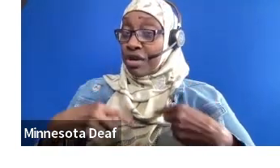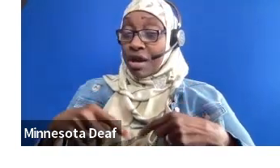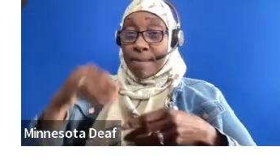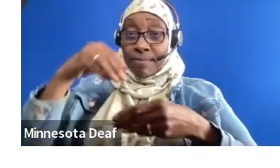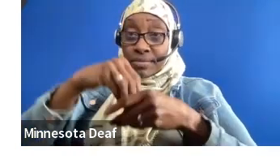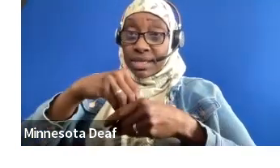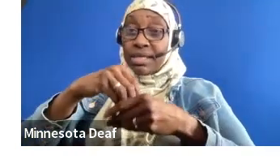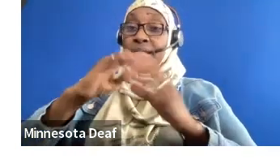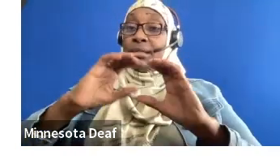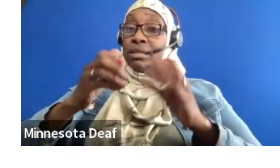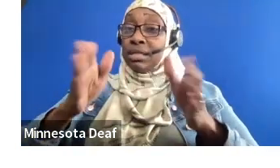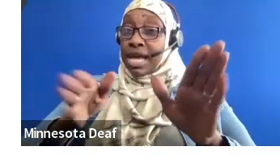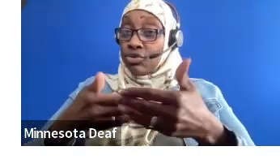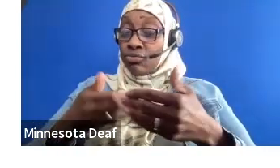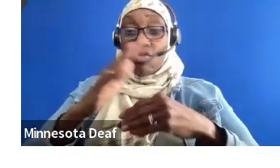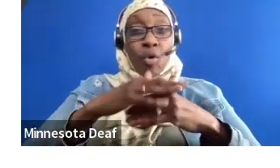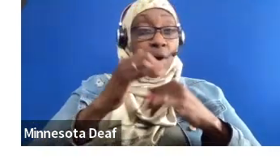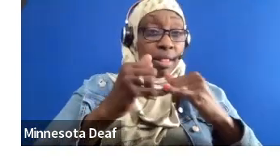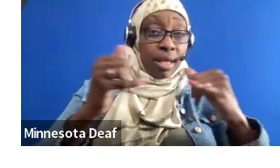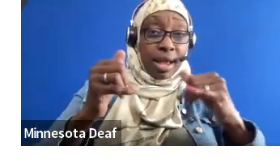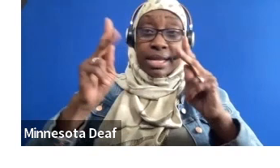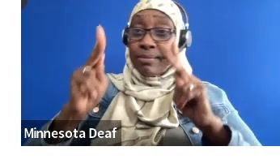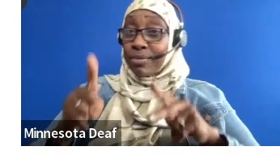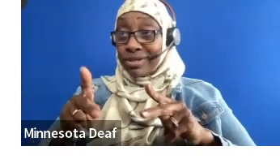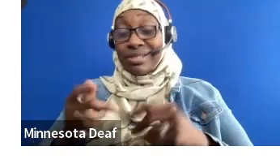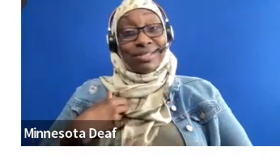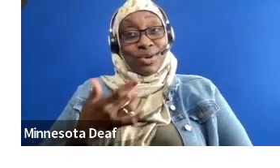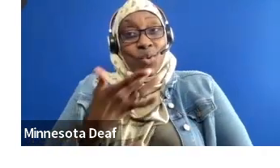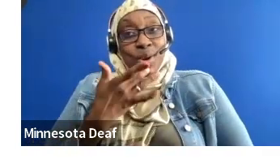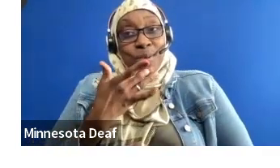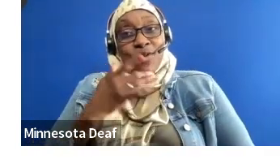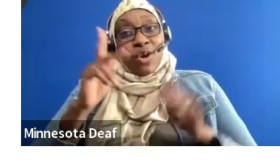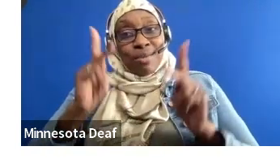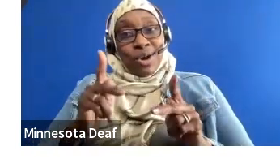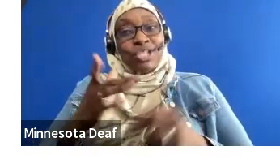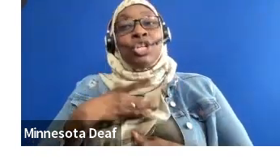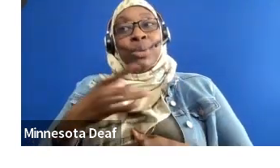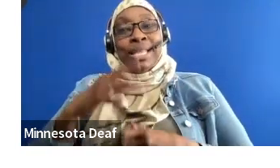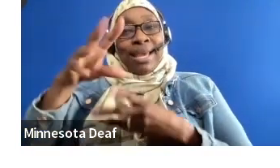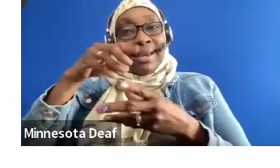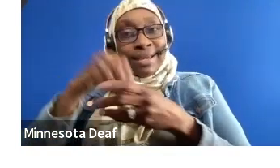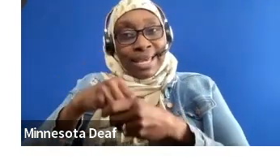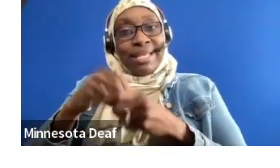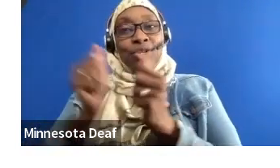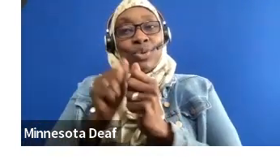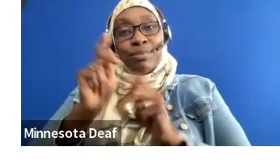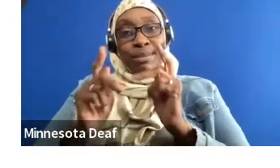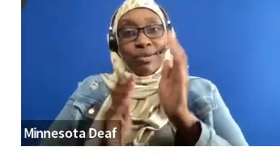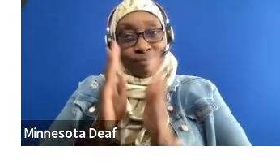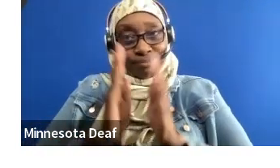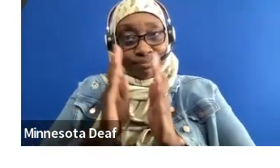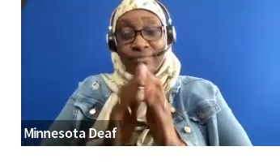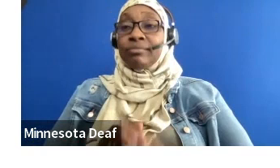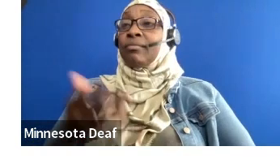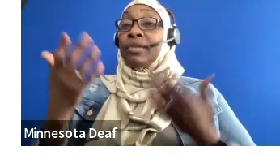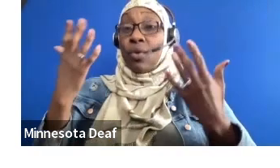or in person, ideally in person, right? We like engaging with someone directly, face-to-face, to talk about what they do, right?